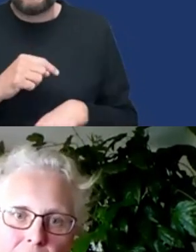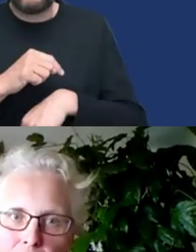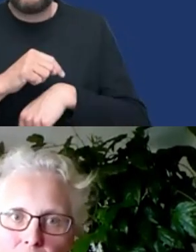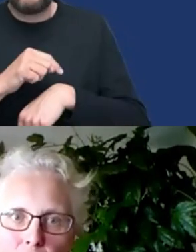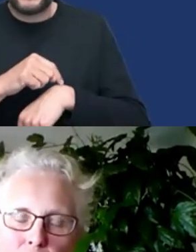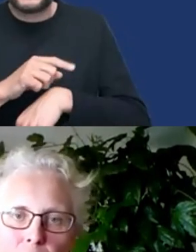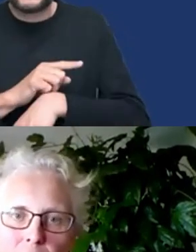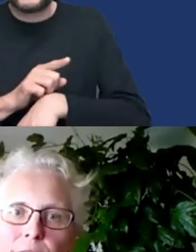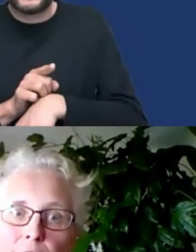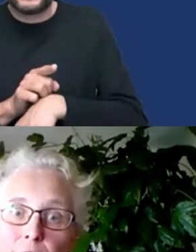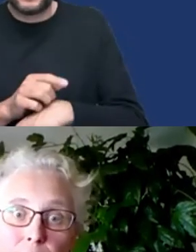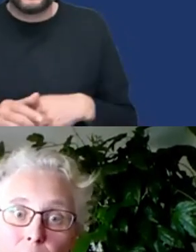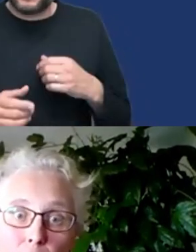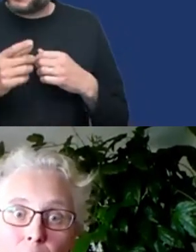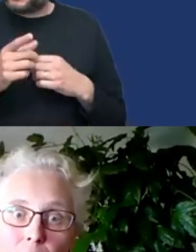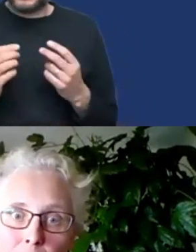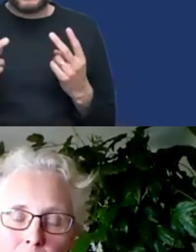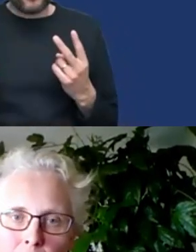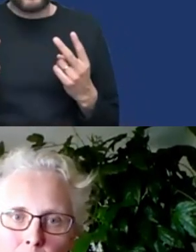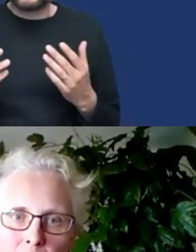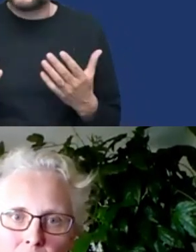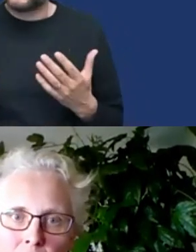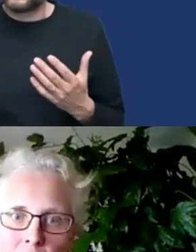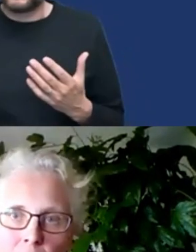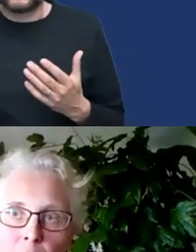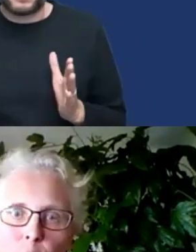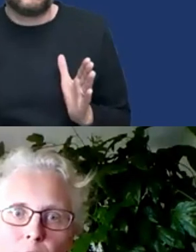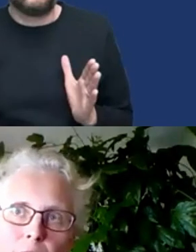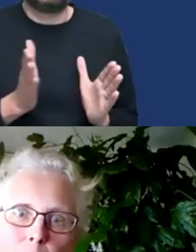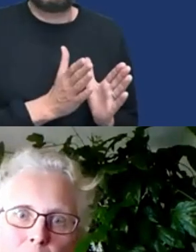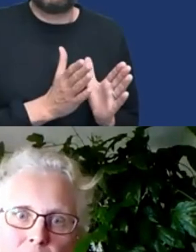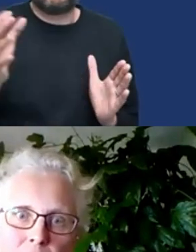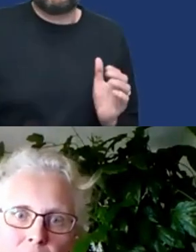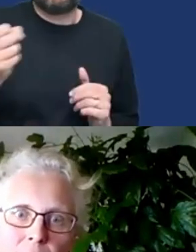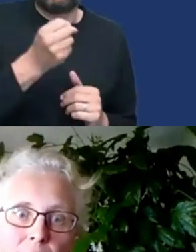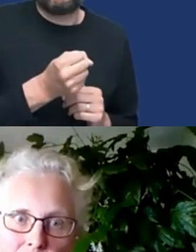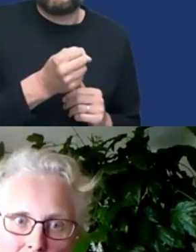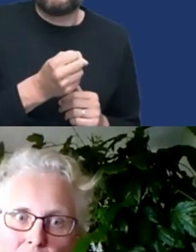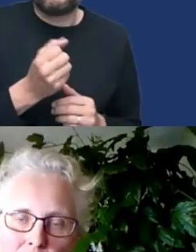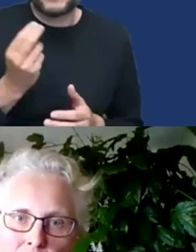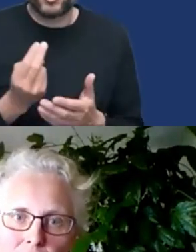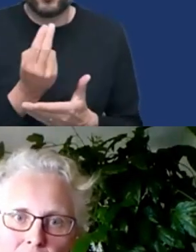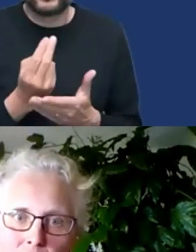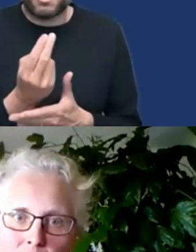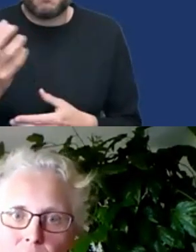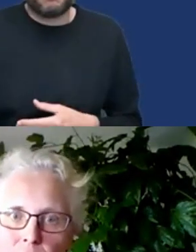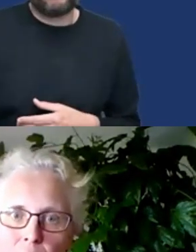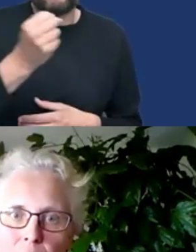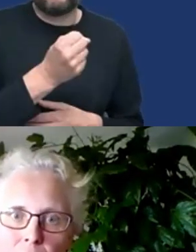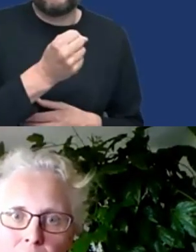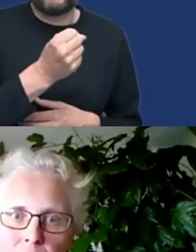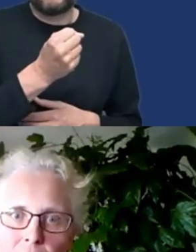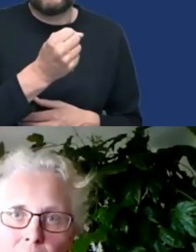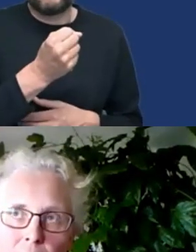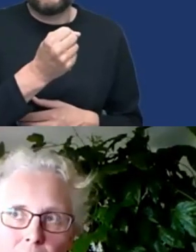have the end user in very, very early, because you are to meet the needs of the end user.